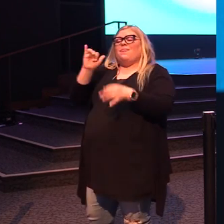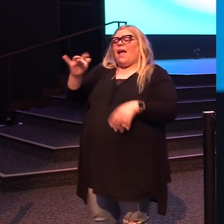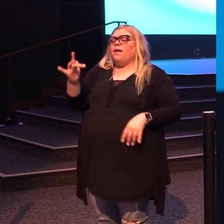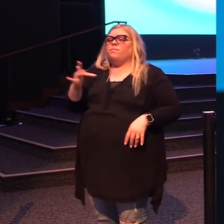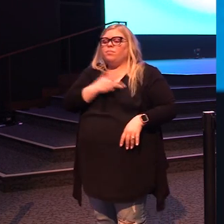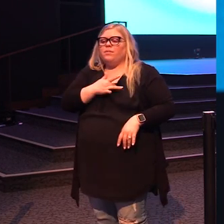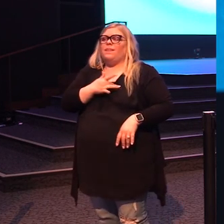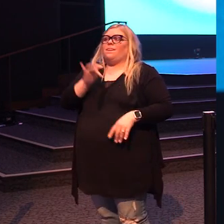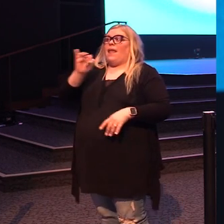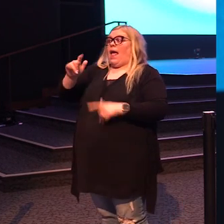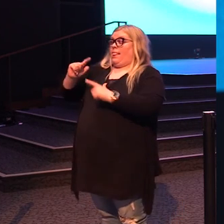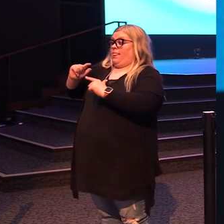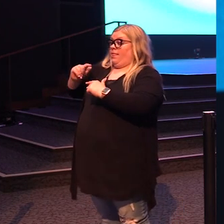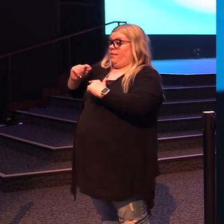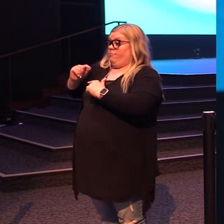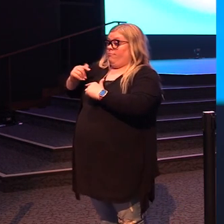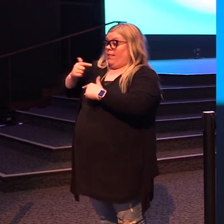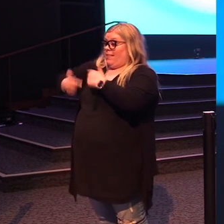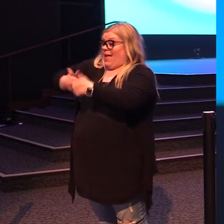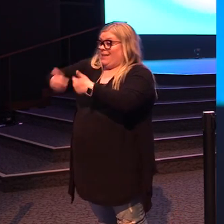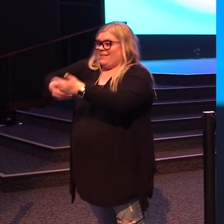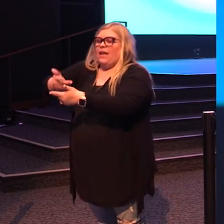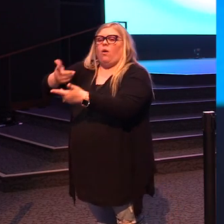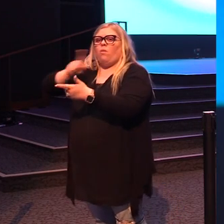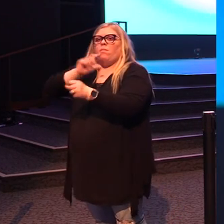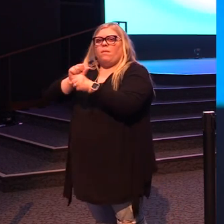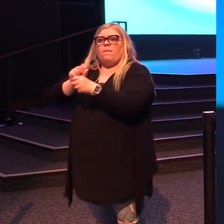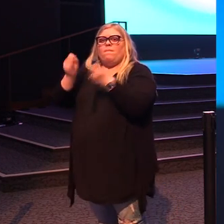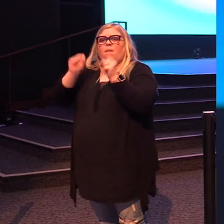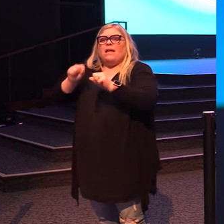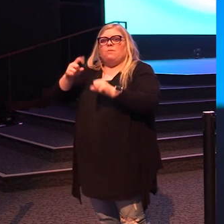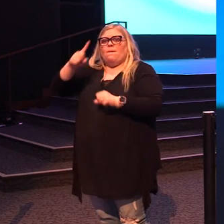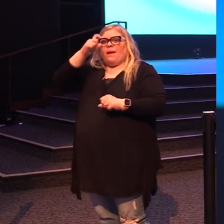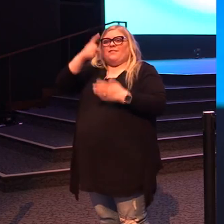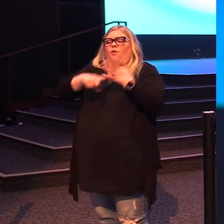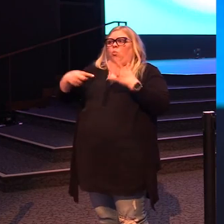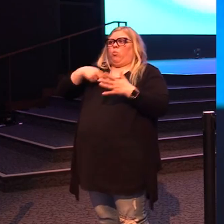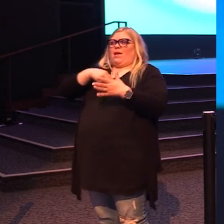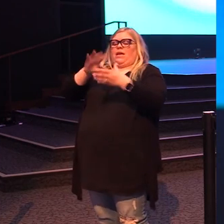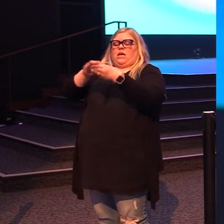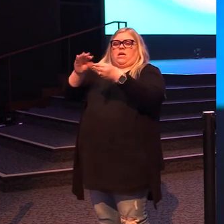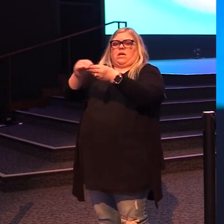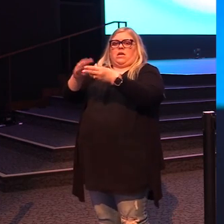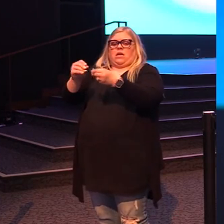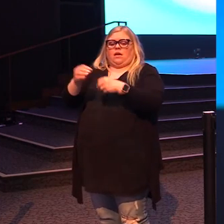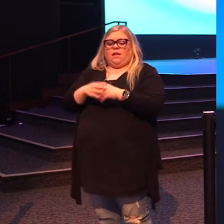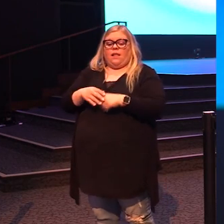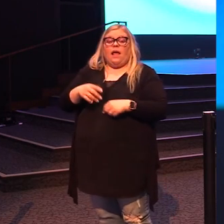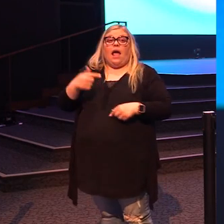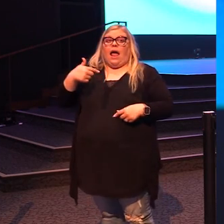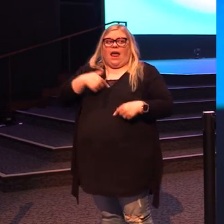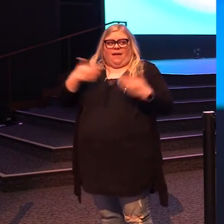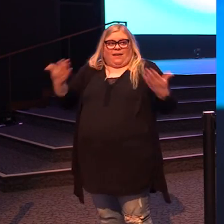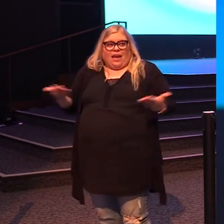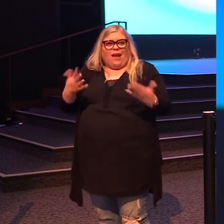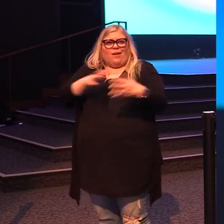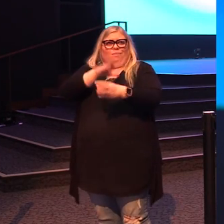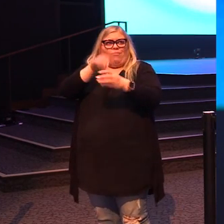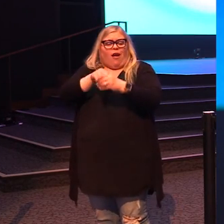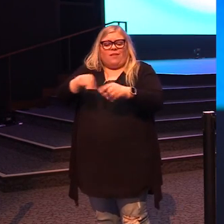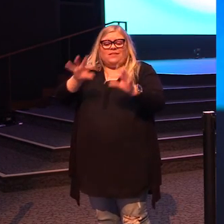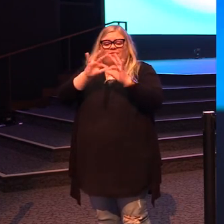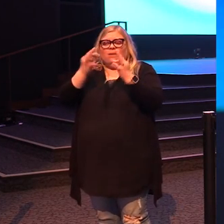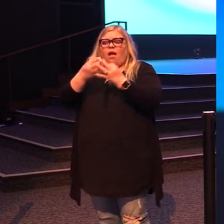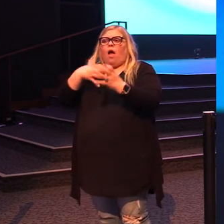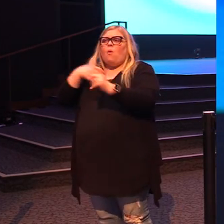that's made that legacy possible. And today I want to remind you as a person that's in this house, in this family, of